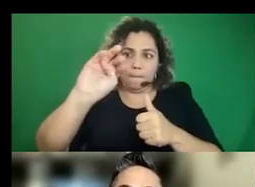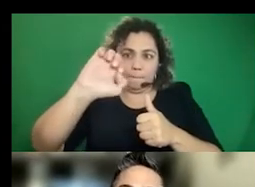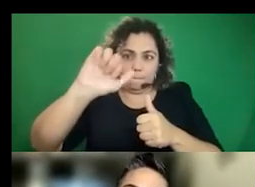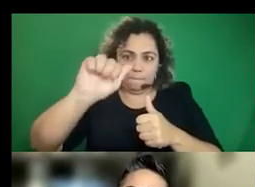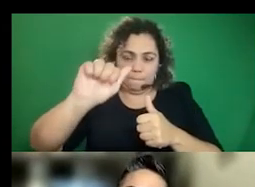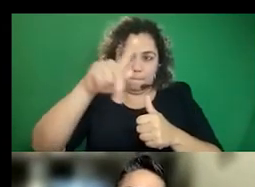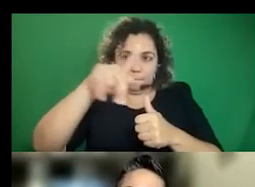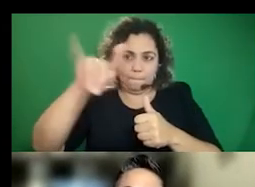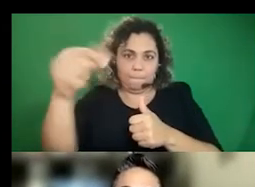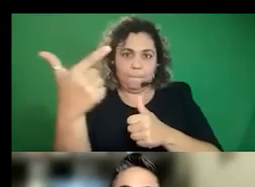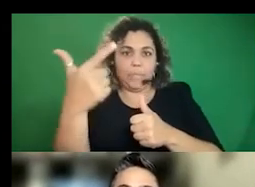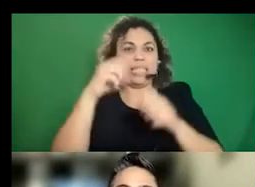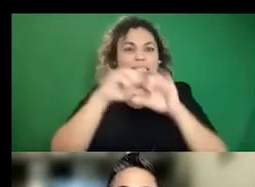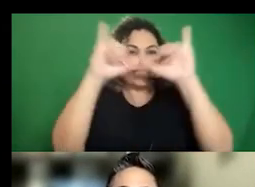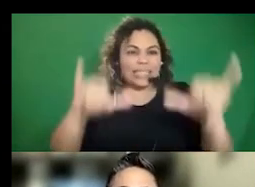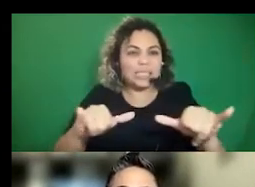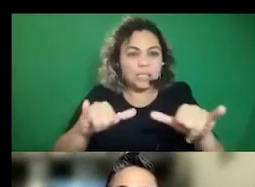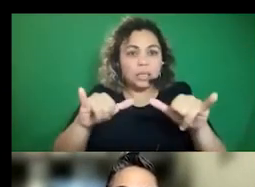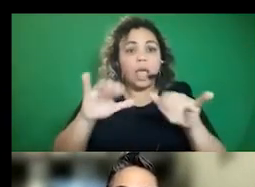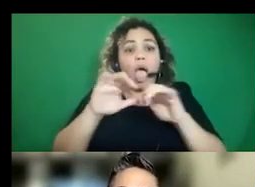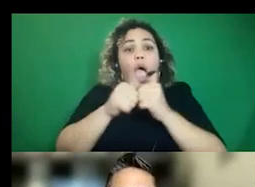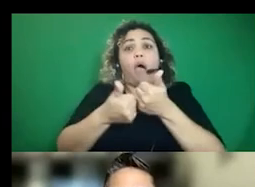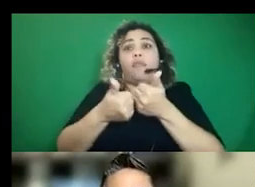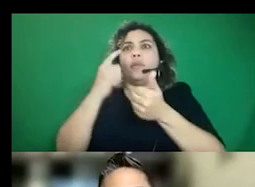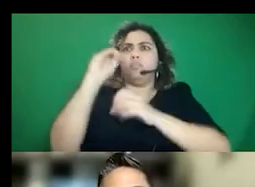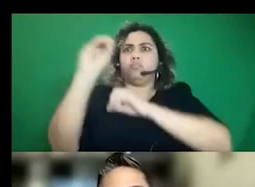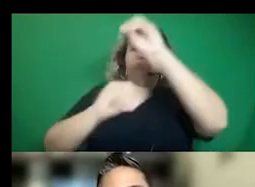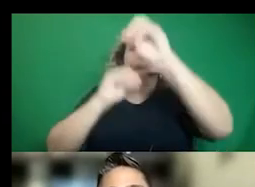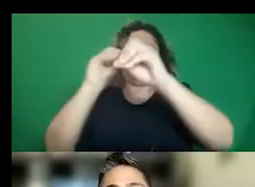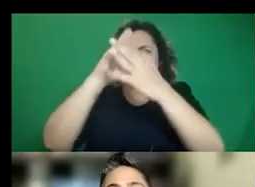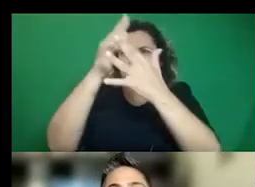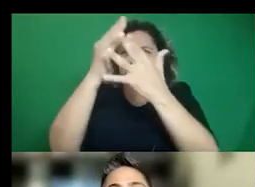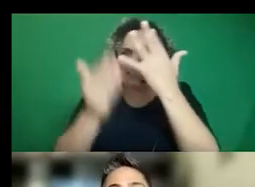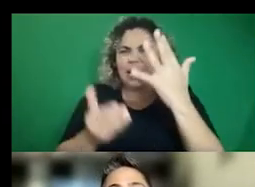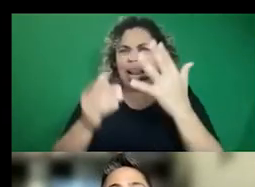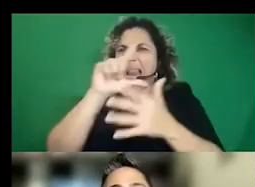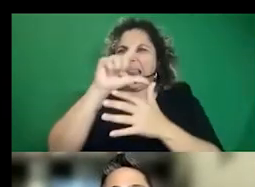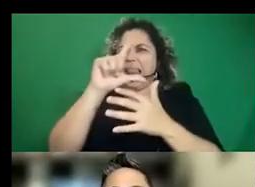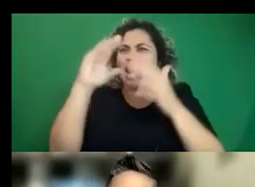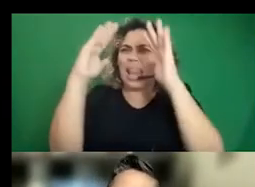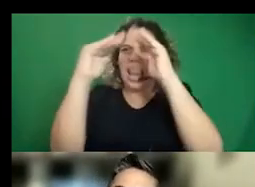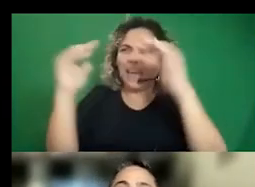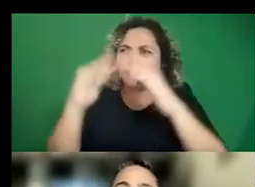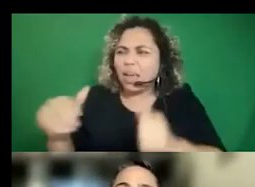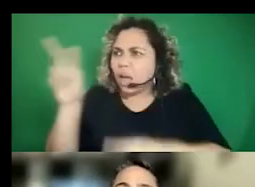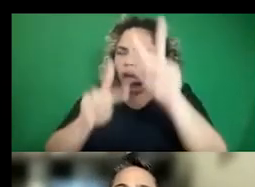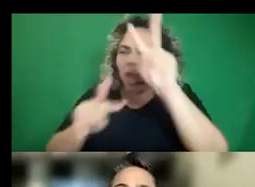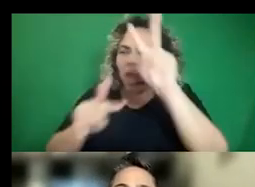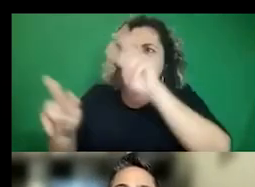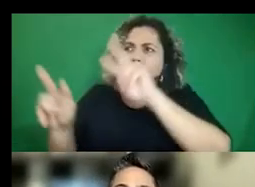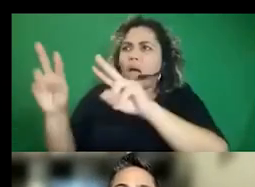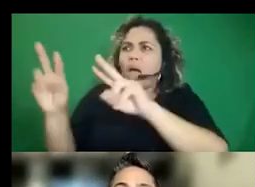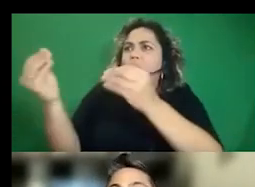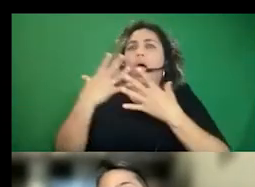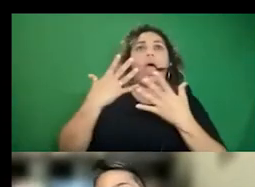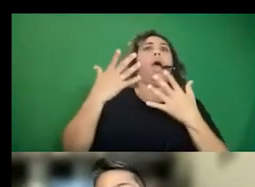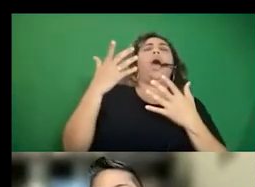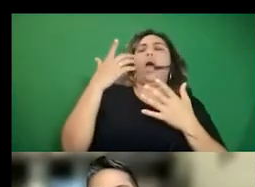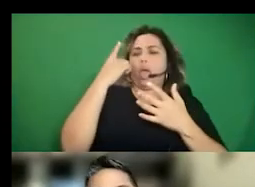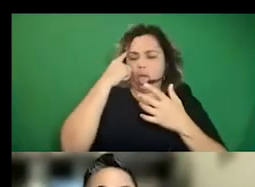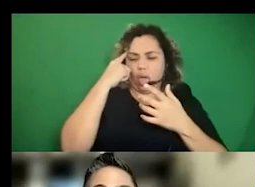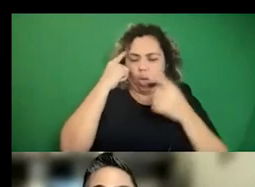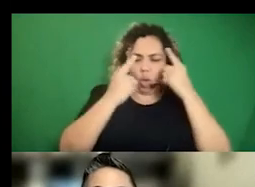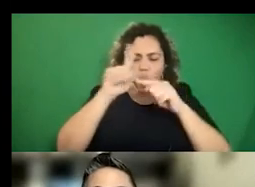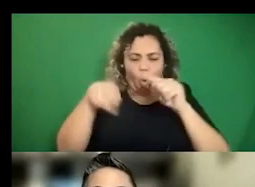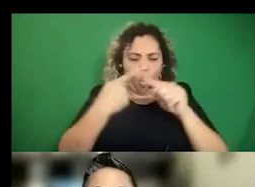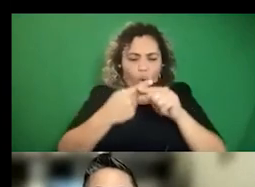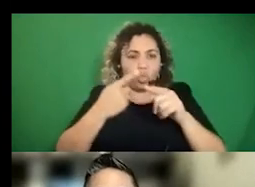so systemic the way that disinformation is being put out on all these different levels. And then it almost like gives us a way to think about all the different levels on